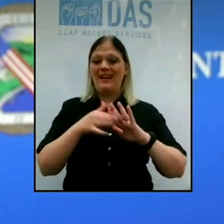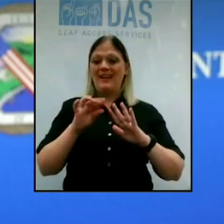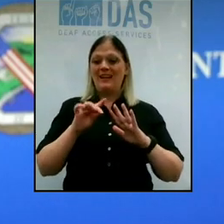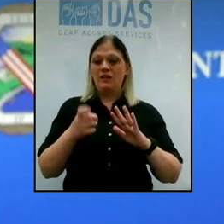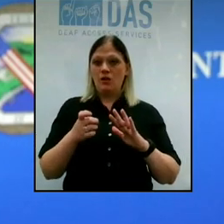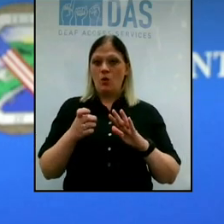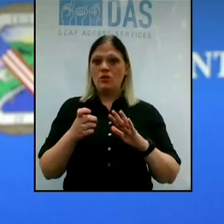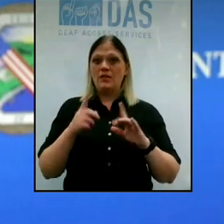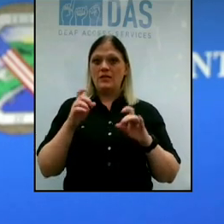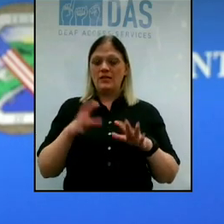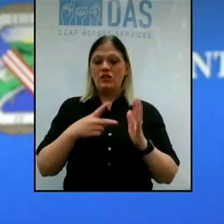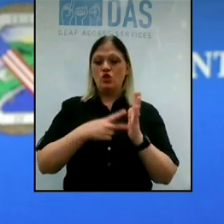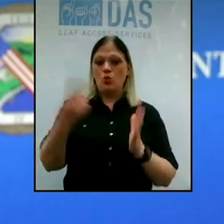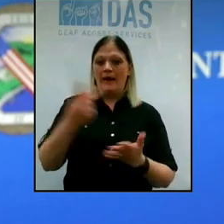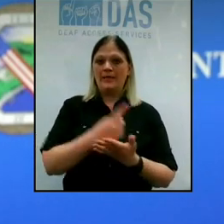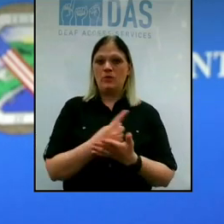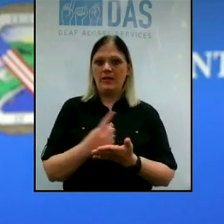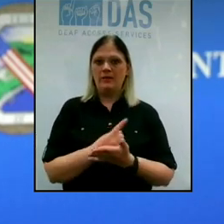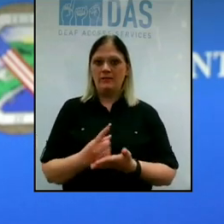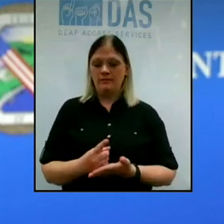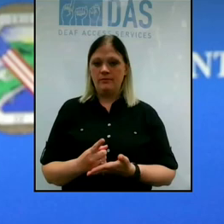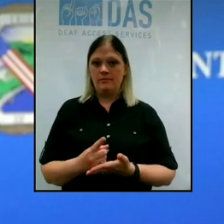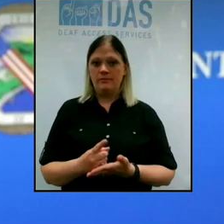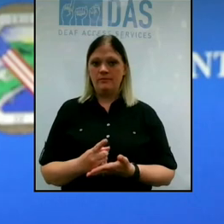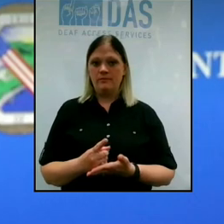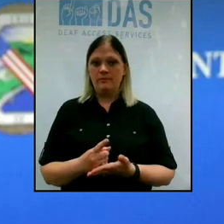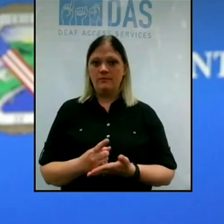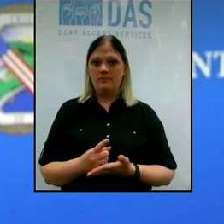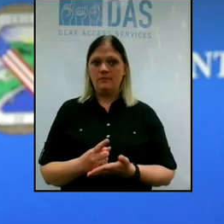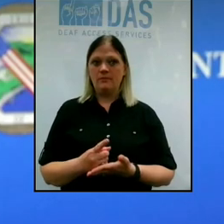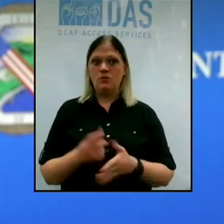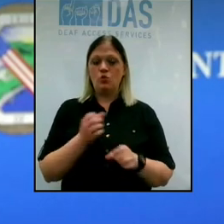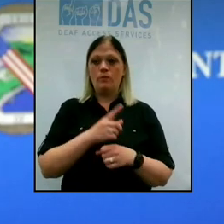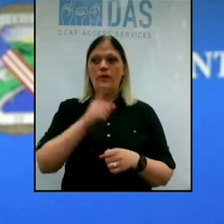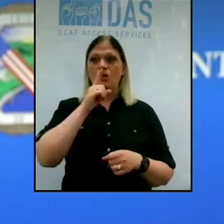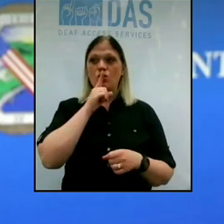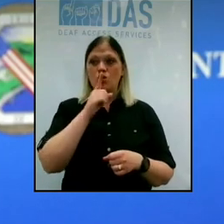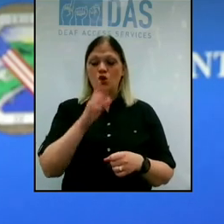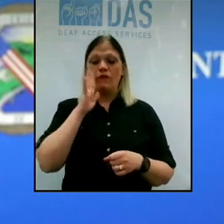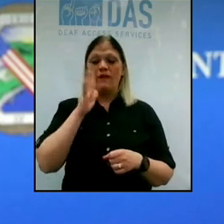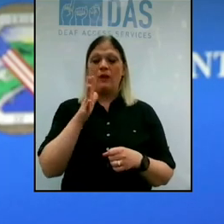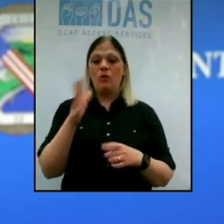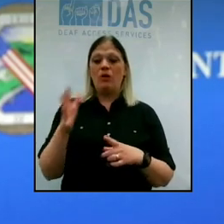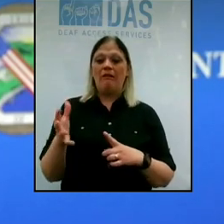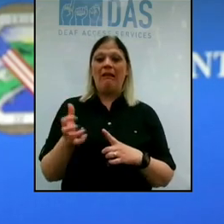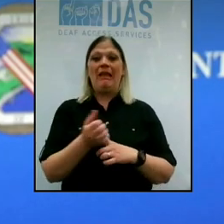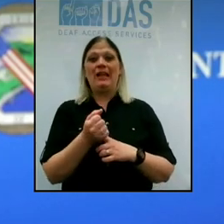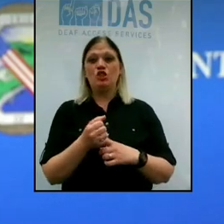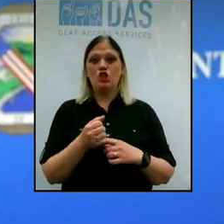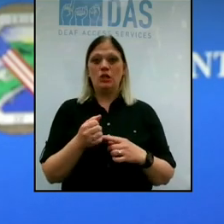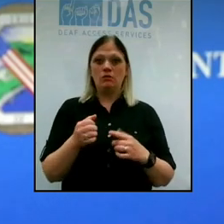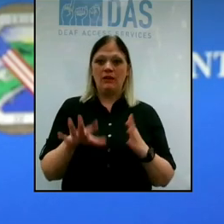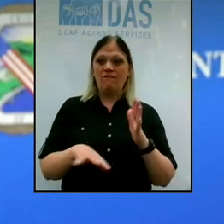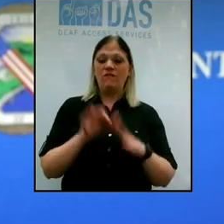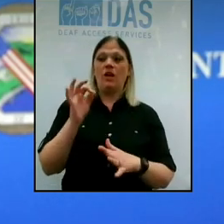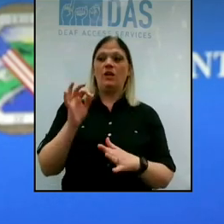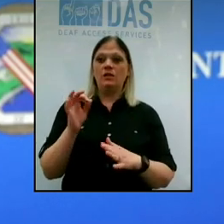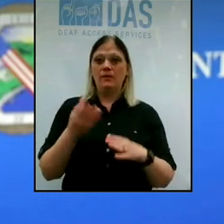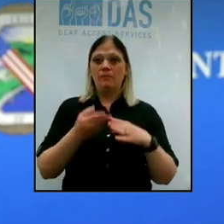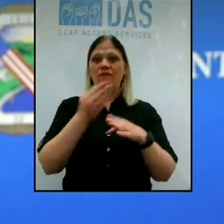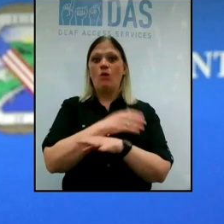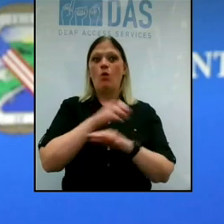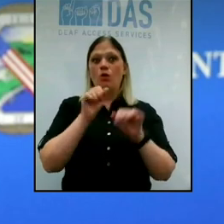twice weekly to make sure that, you know, they'll catch them in their incubation period, they'll catch them when they're asymptomatic,